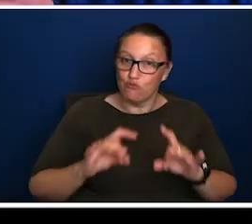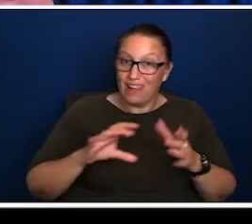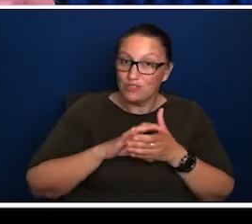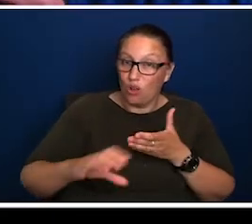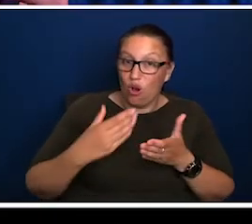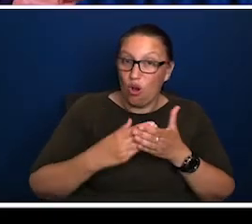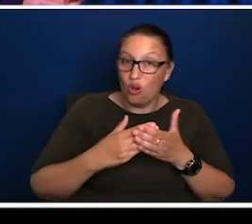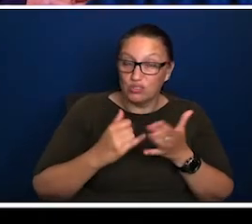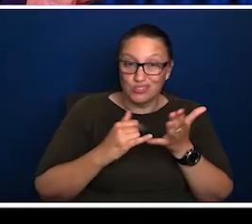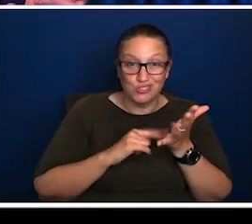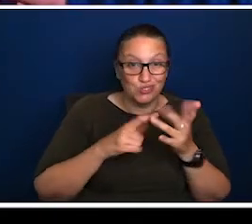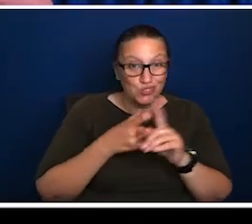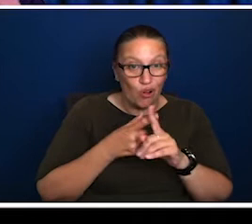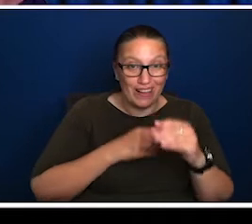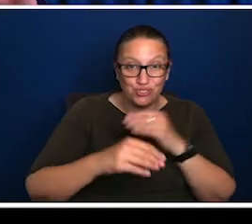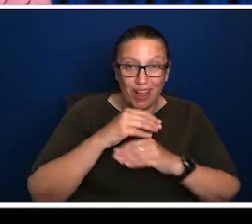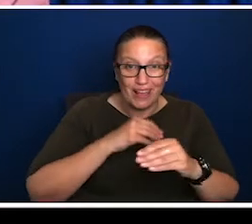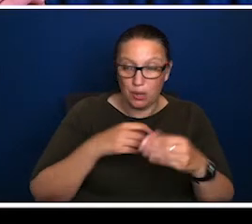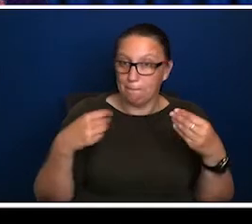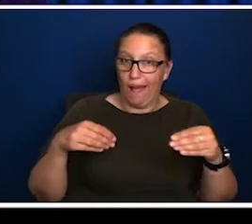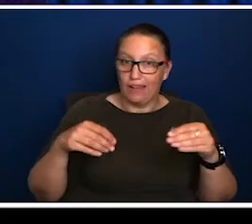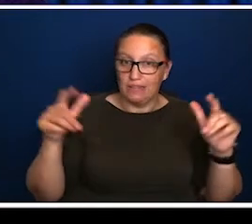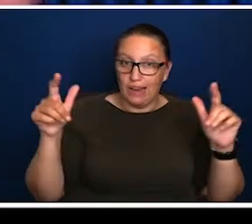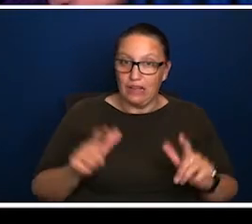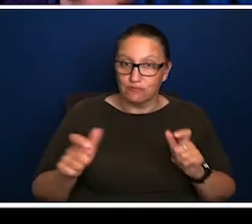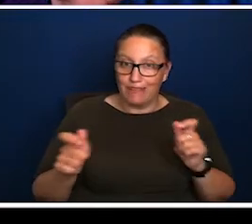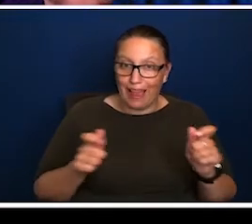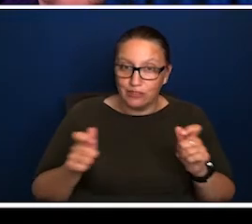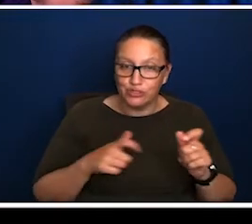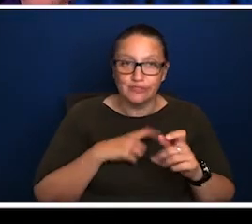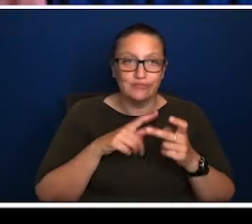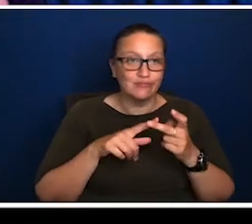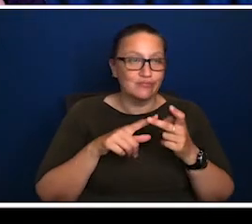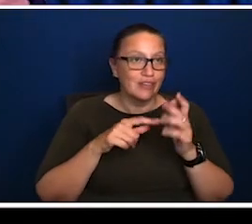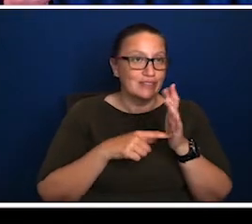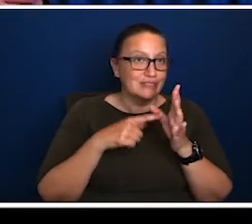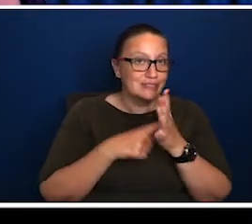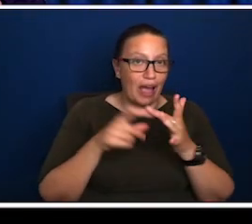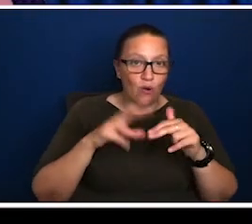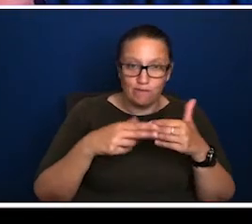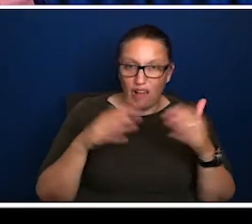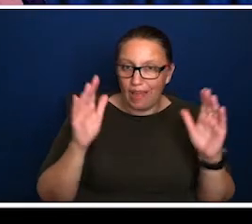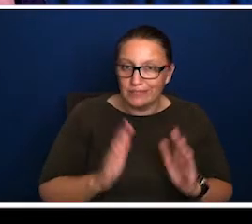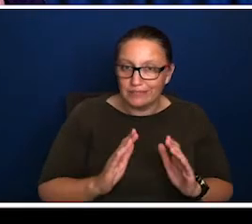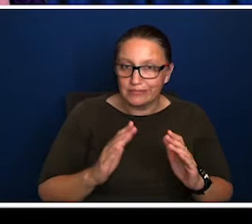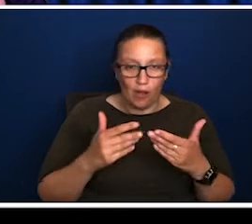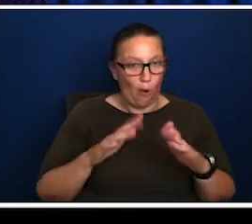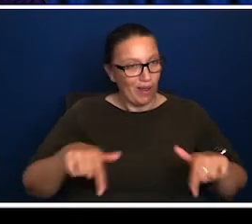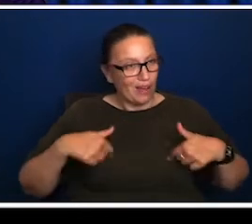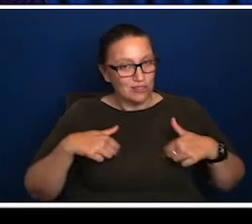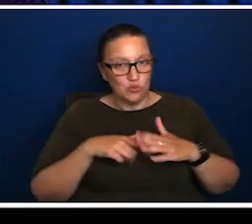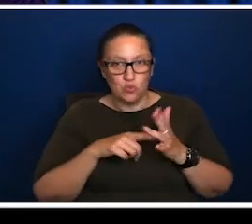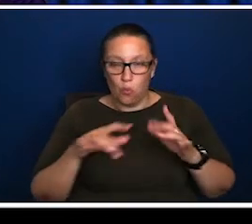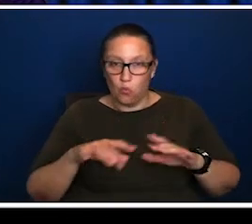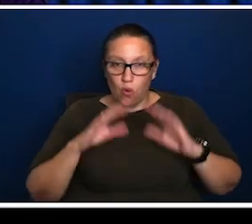setting of wages, lowering the tariff, opening ourselves up to the world. The last 30 years or so, we've had a lot of people coming from